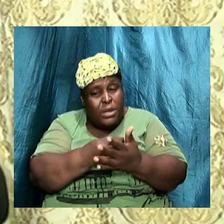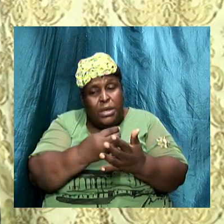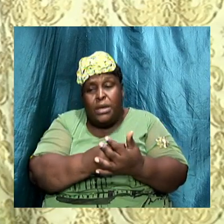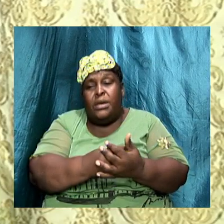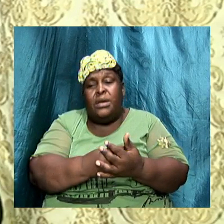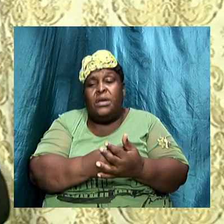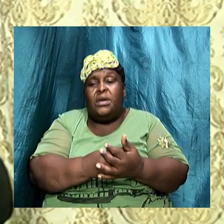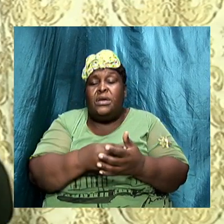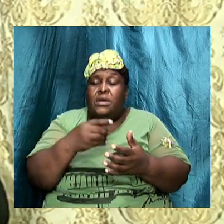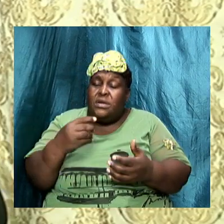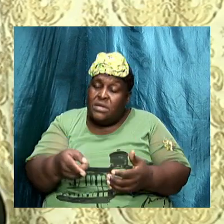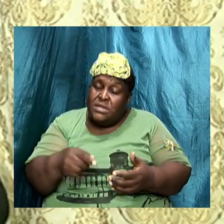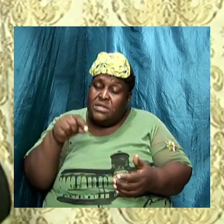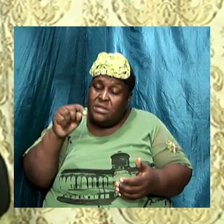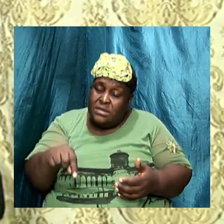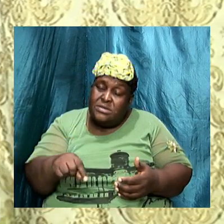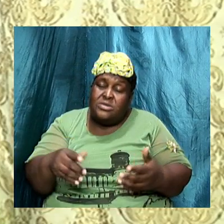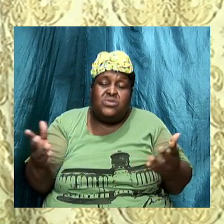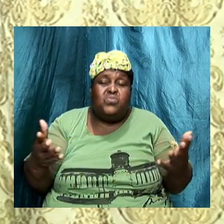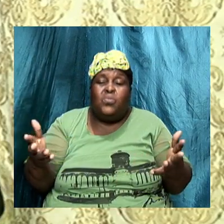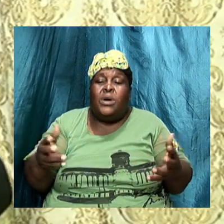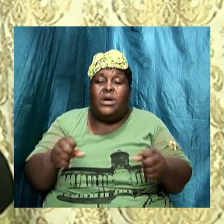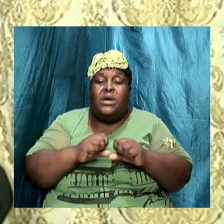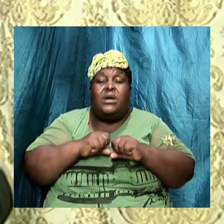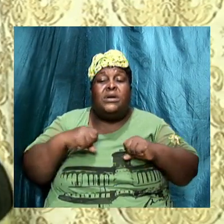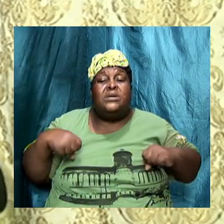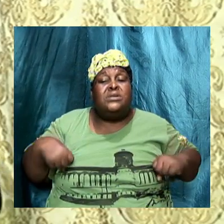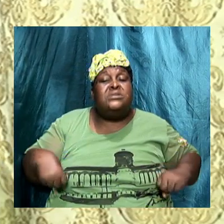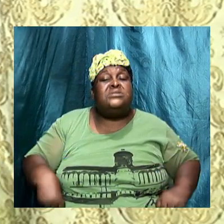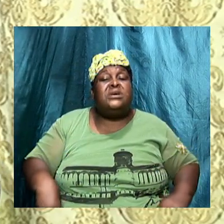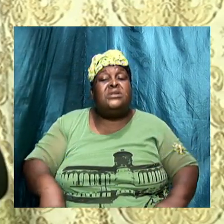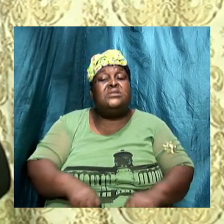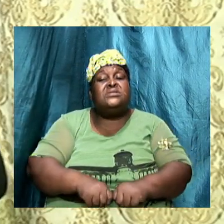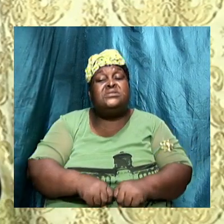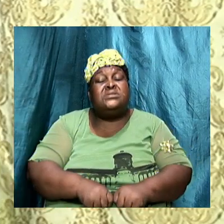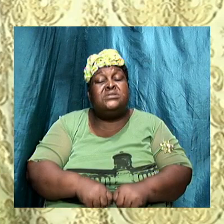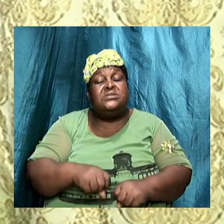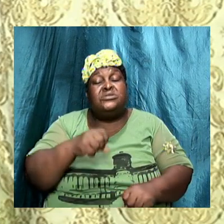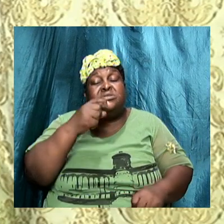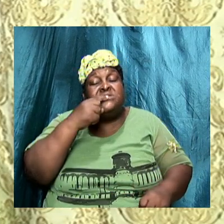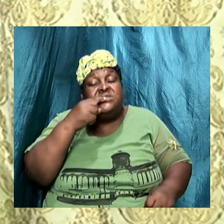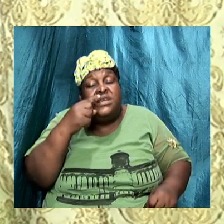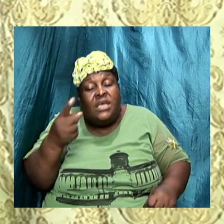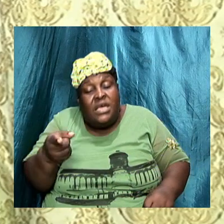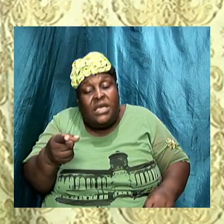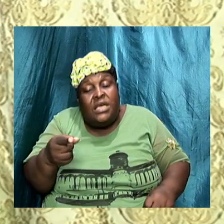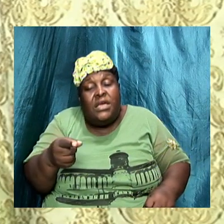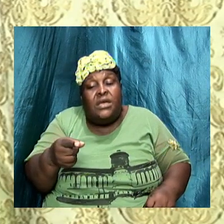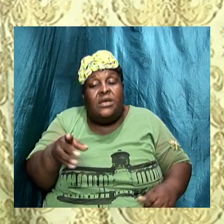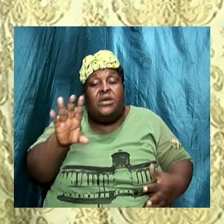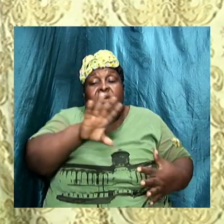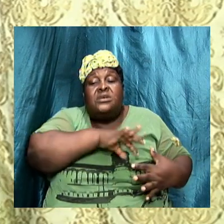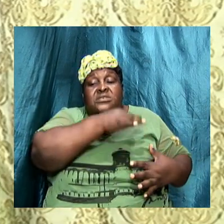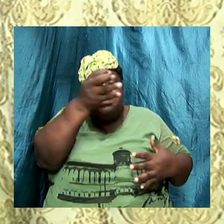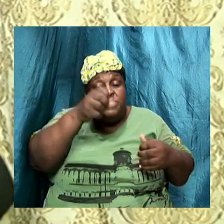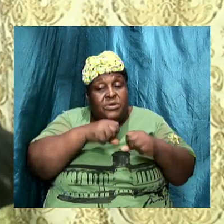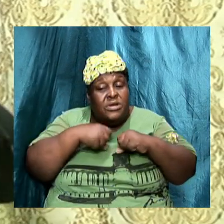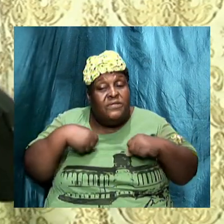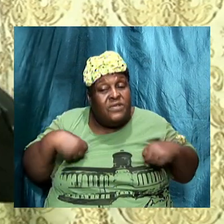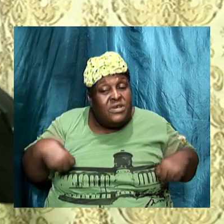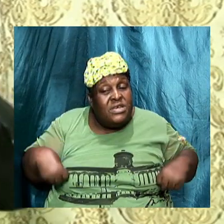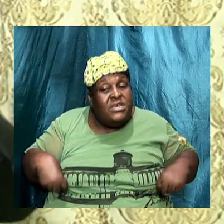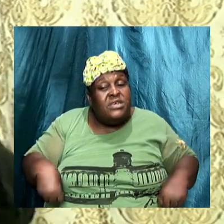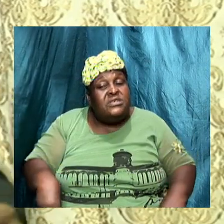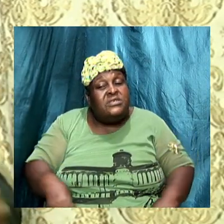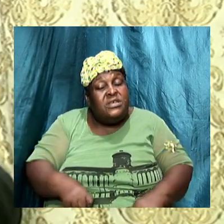want you to understand that the spirit of the Sadducees is still alive and folks that are in church are saying that if